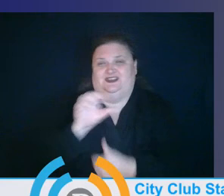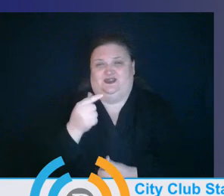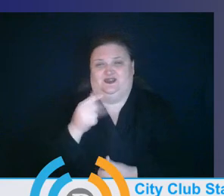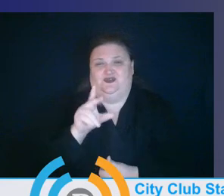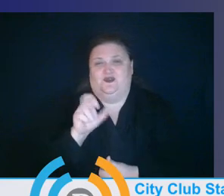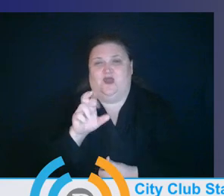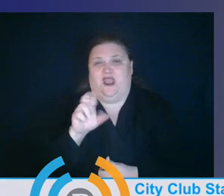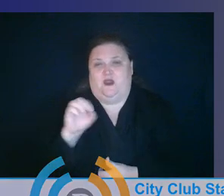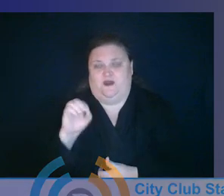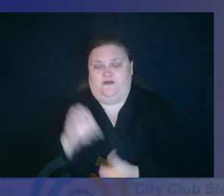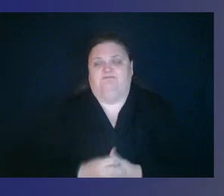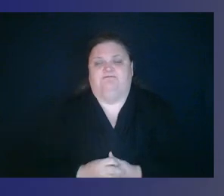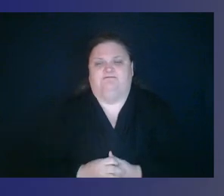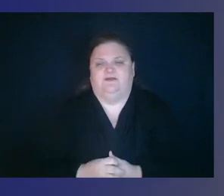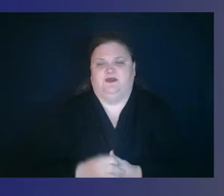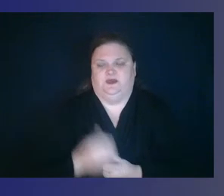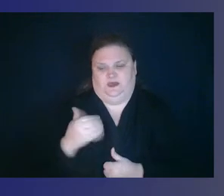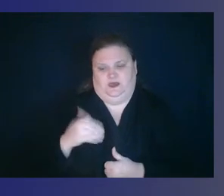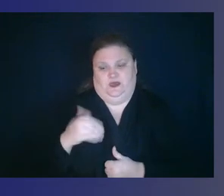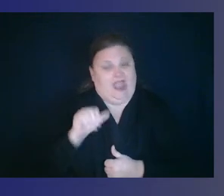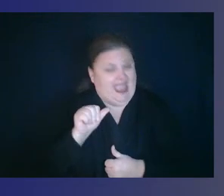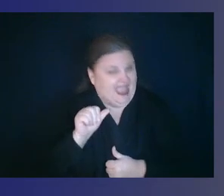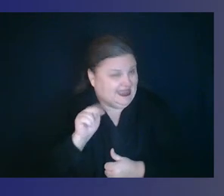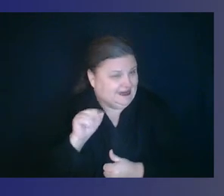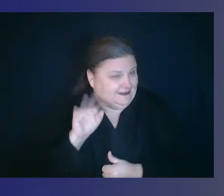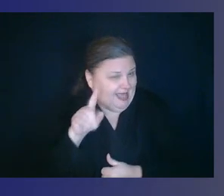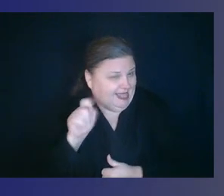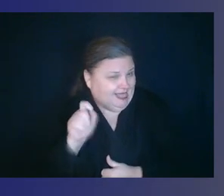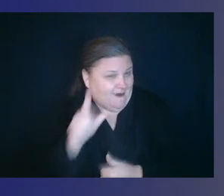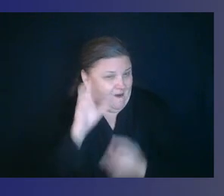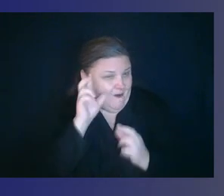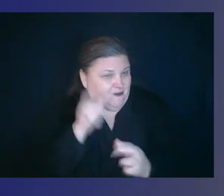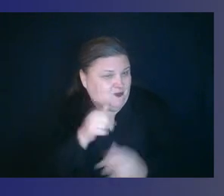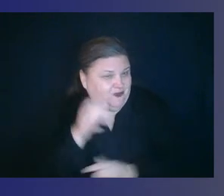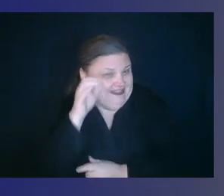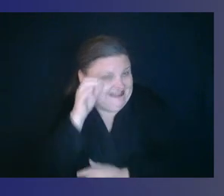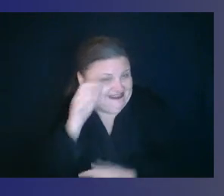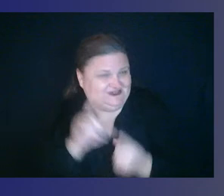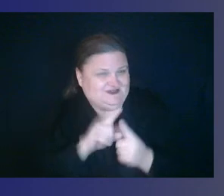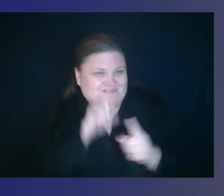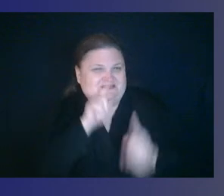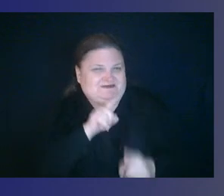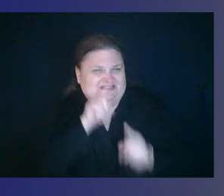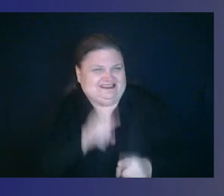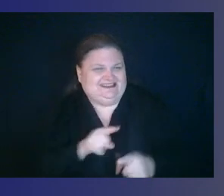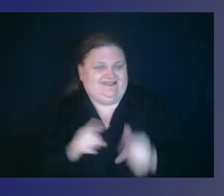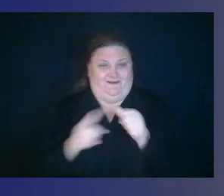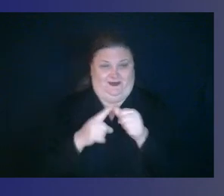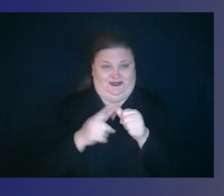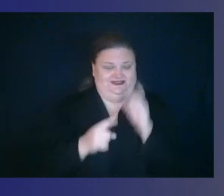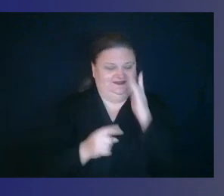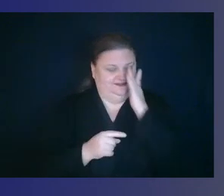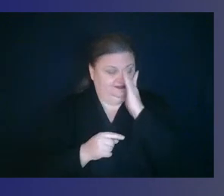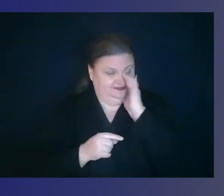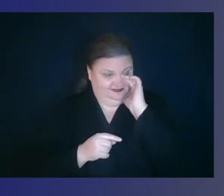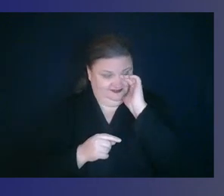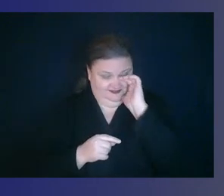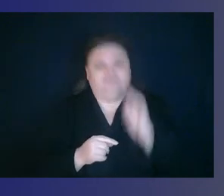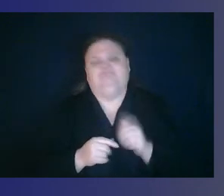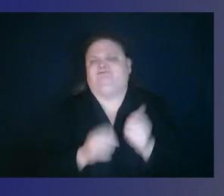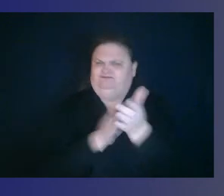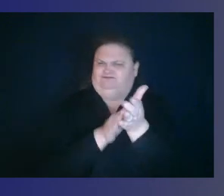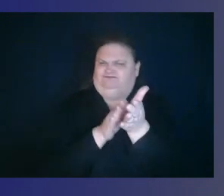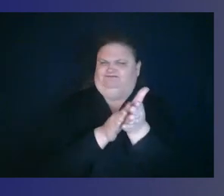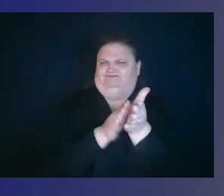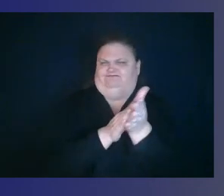Well, Annabelle, I'm assuming you're listening to our responses. I don't see you on screen, but, uh, the first thing I want to say is, good for you.